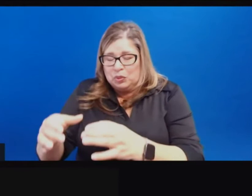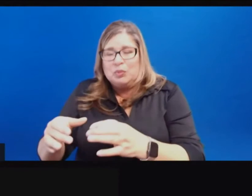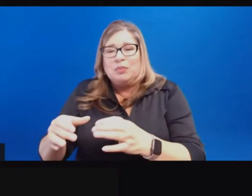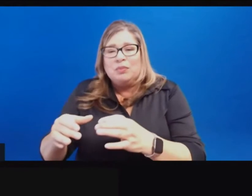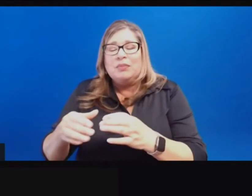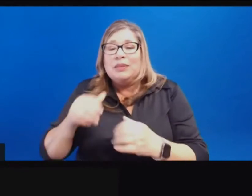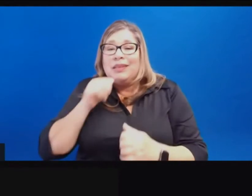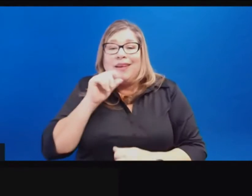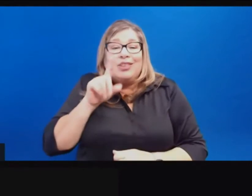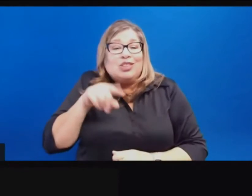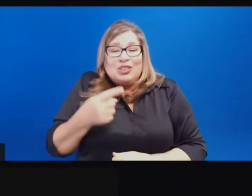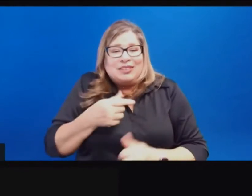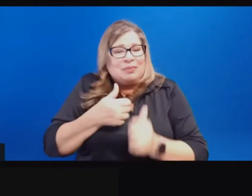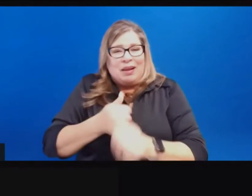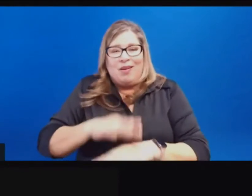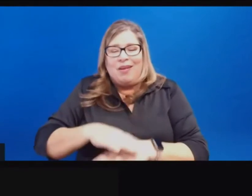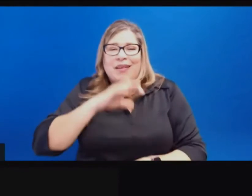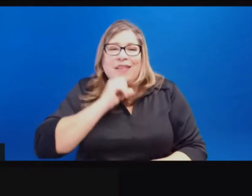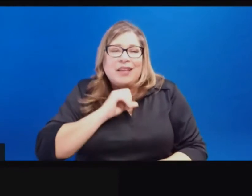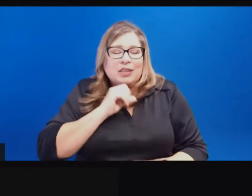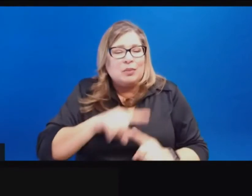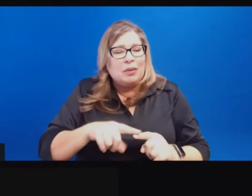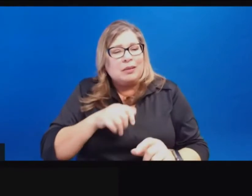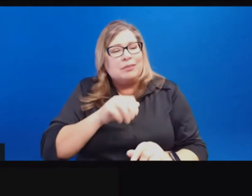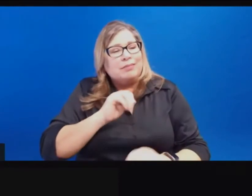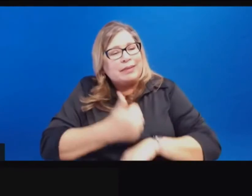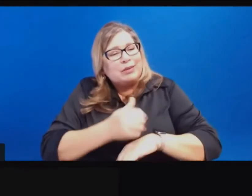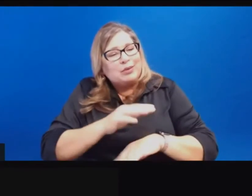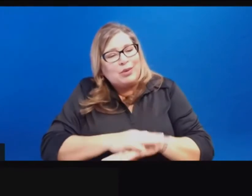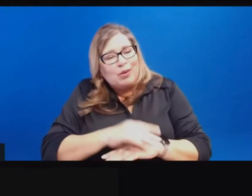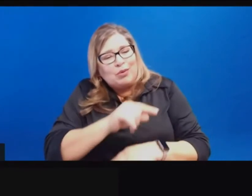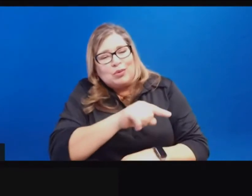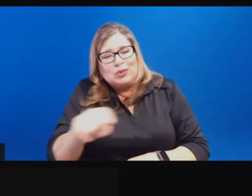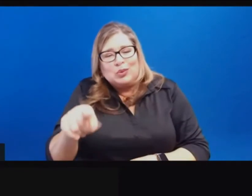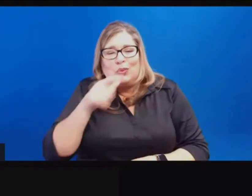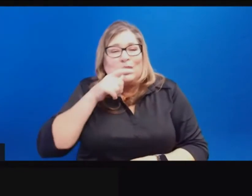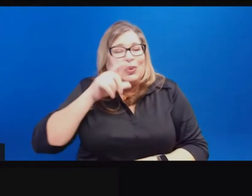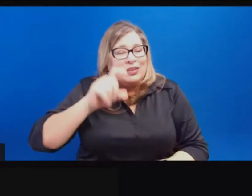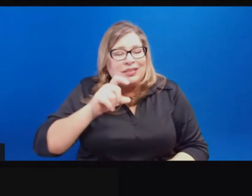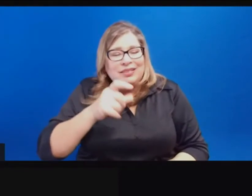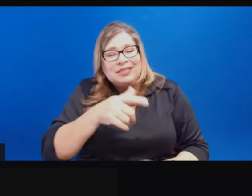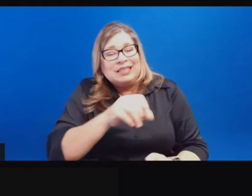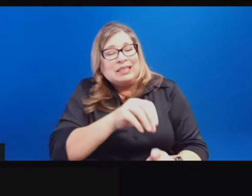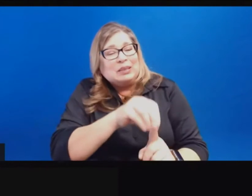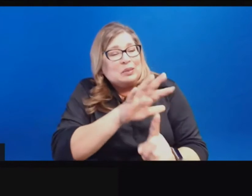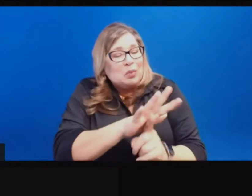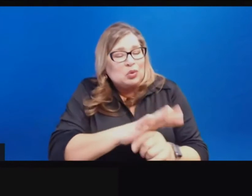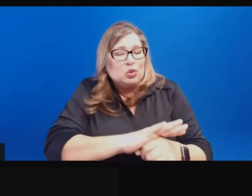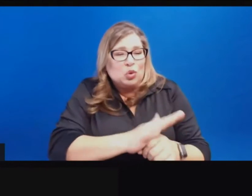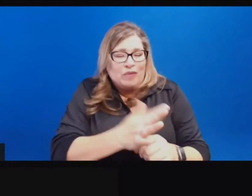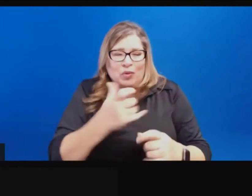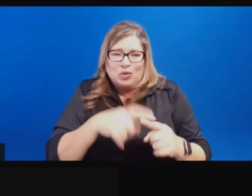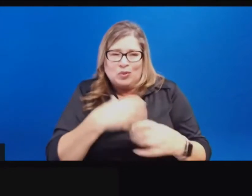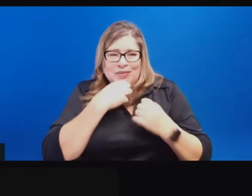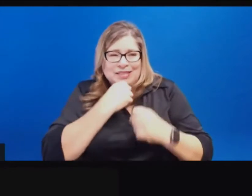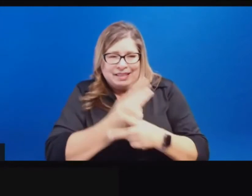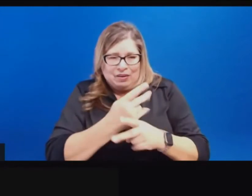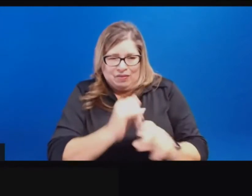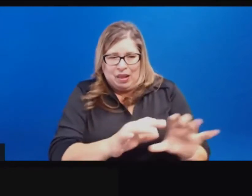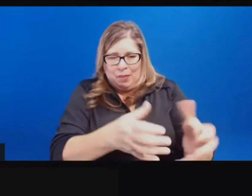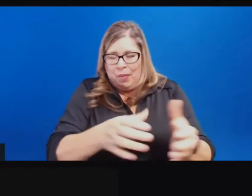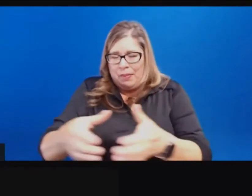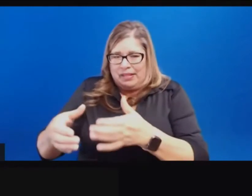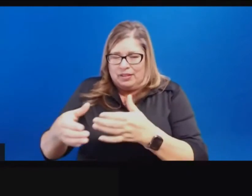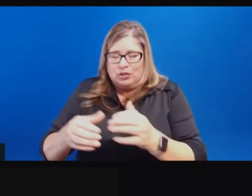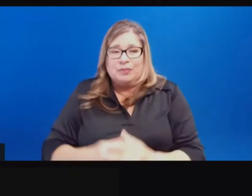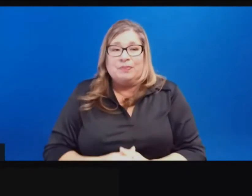not just on age, but on exposure to ensure that those populations are taken care of. Um, I do think that